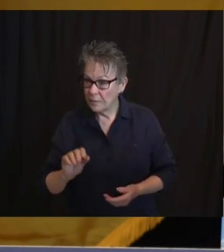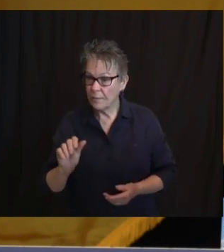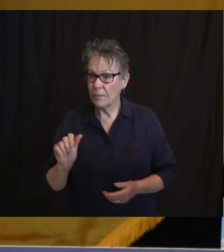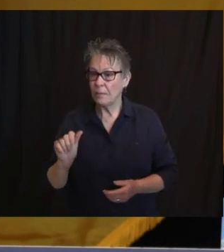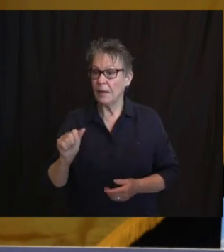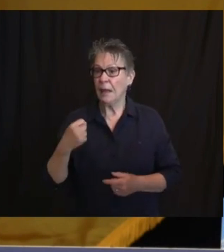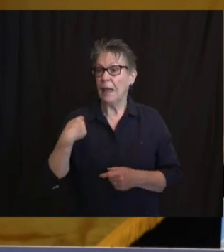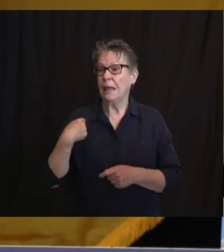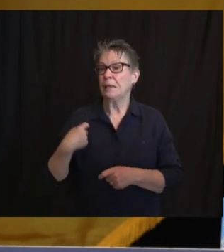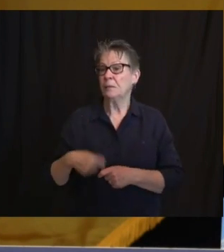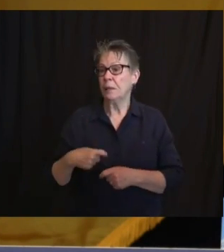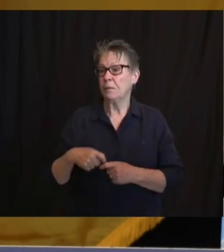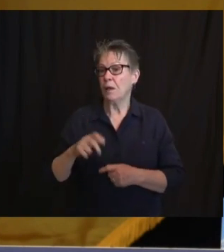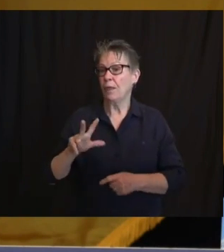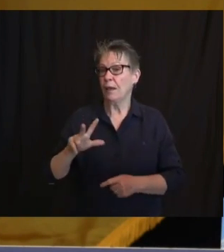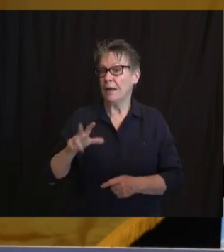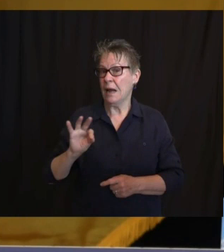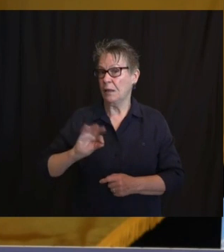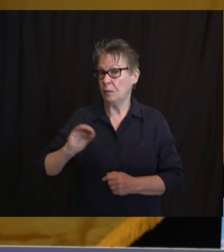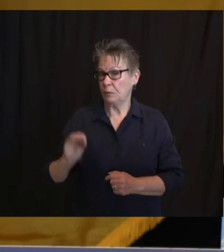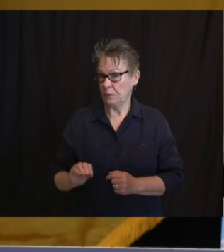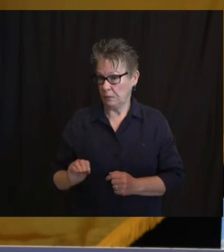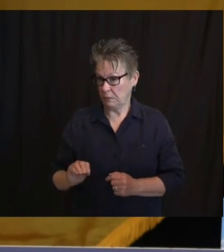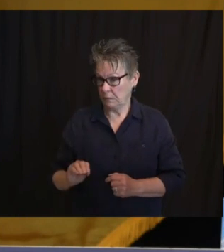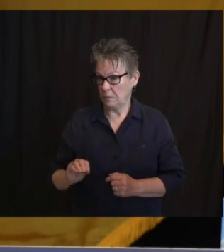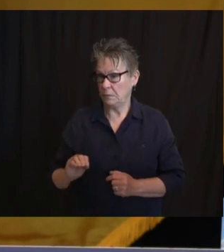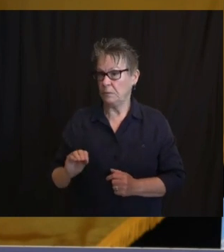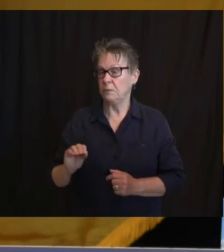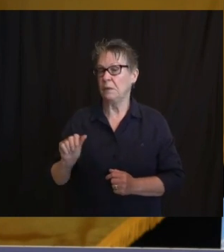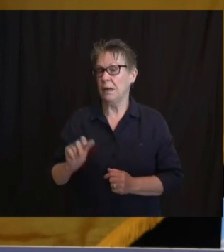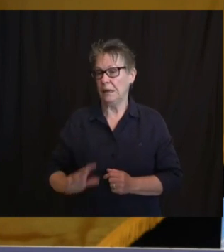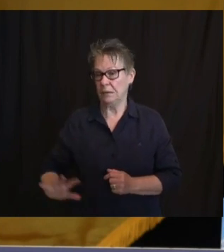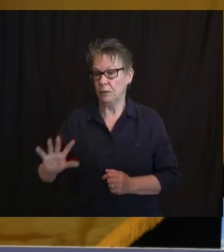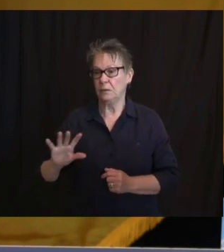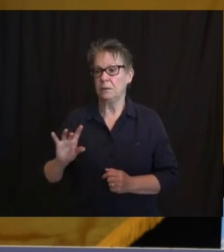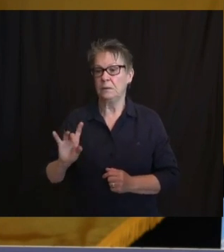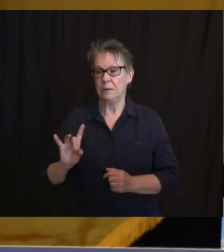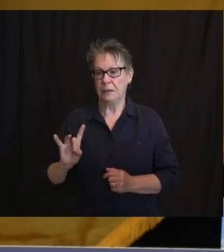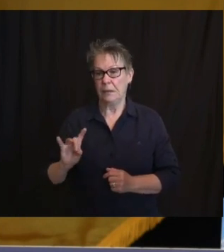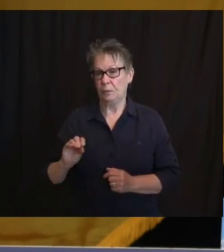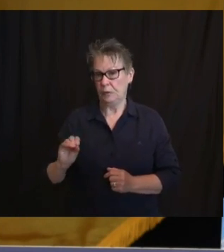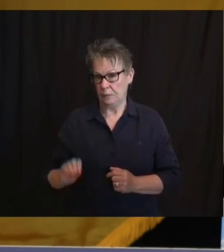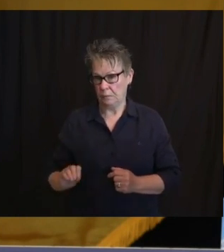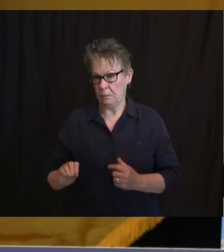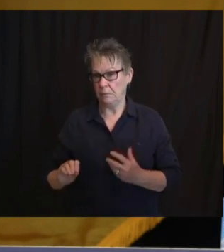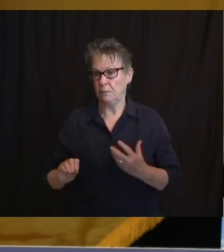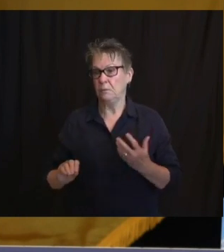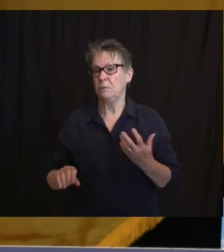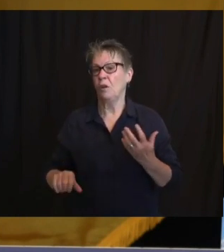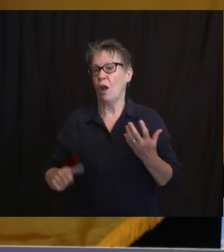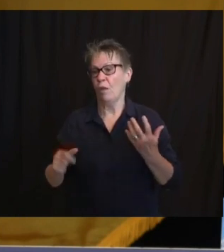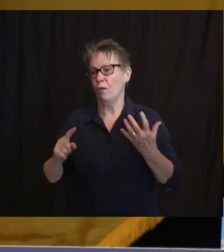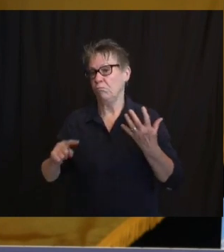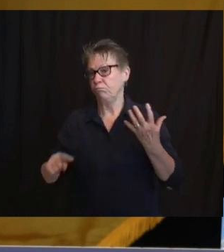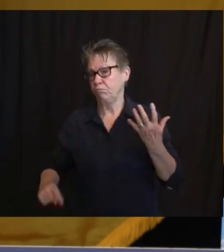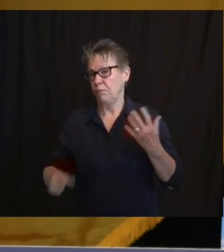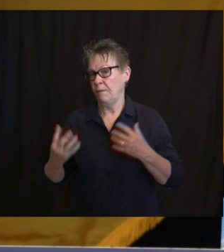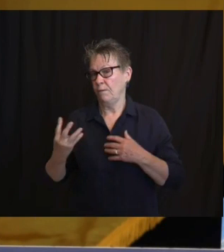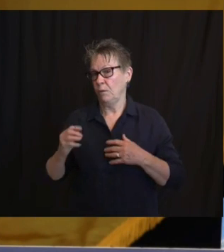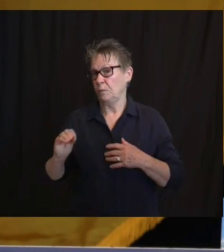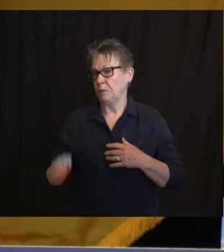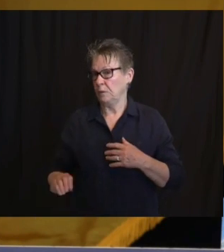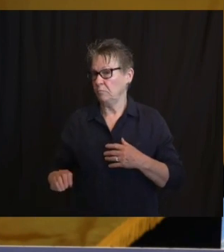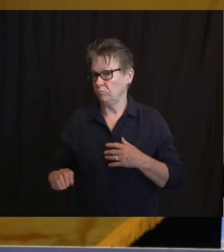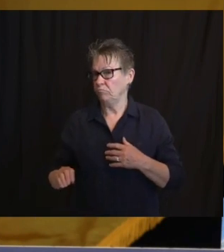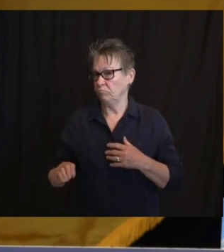Asian, 8%, and other, 4%. The Governor shared the statistics